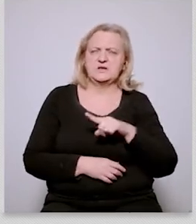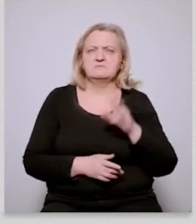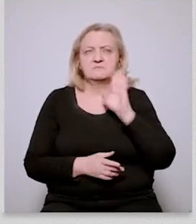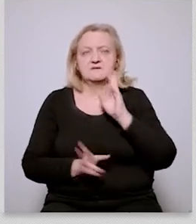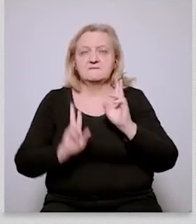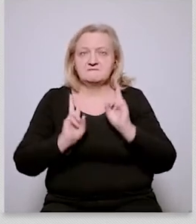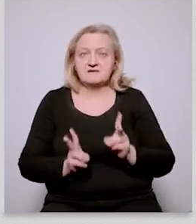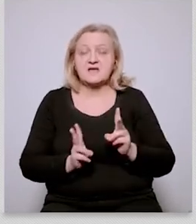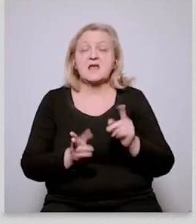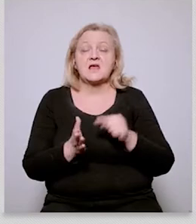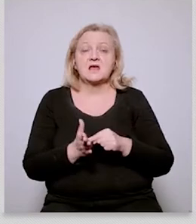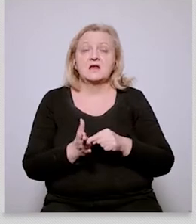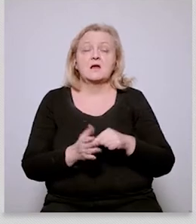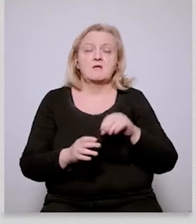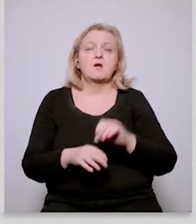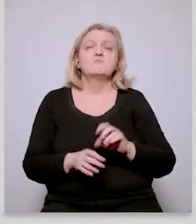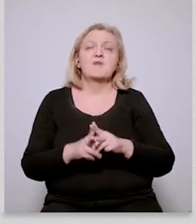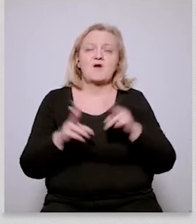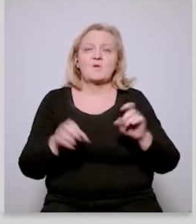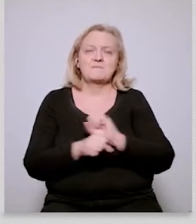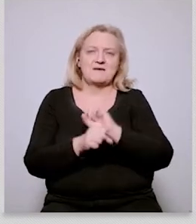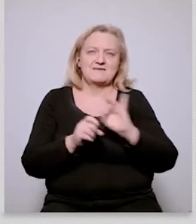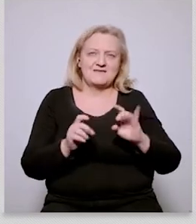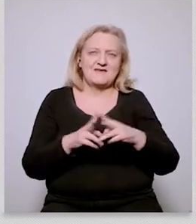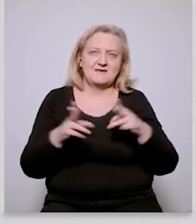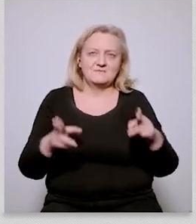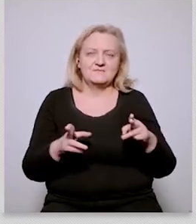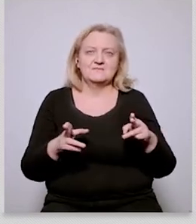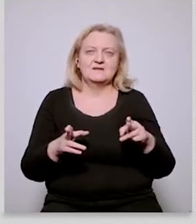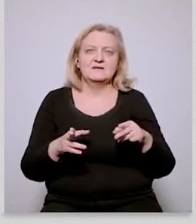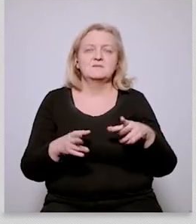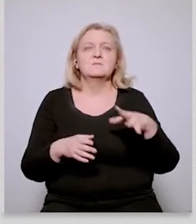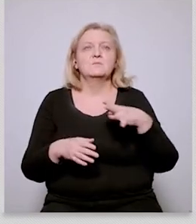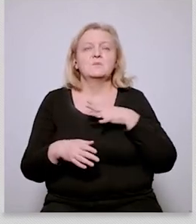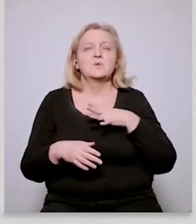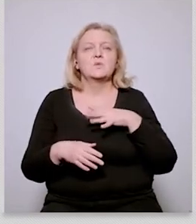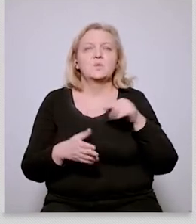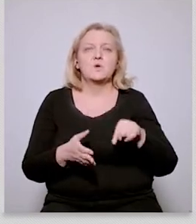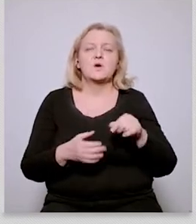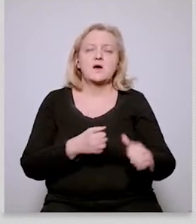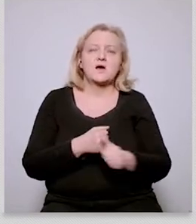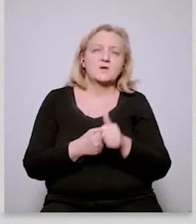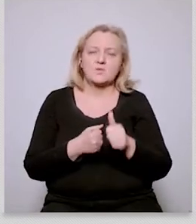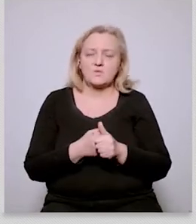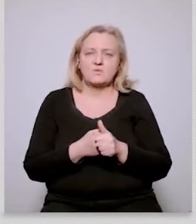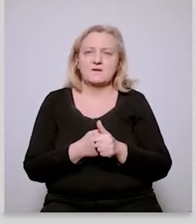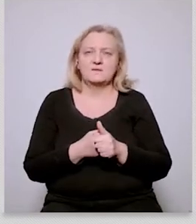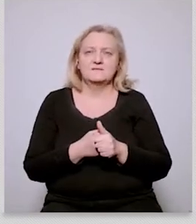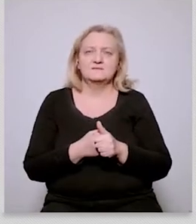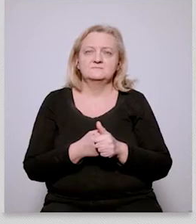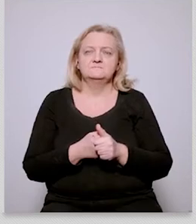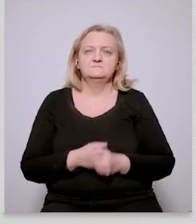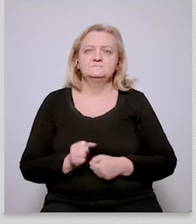the pandemic uh there was an argument that everyone now was in favor of climate